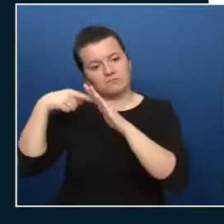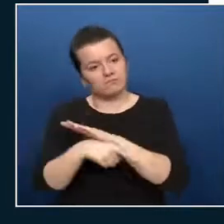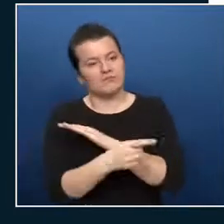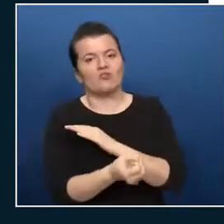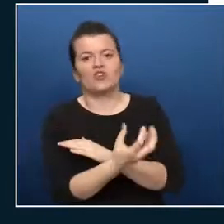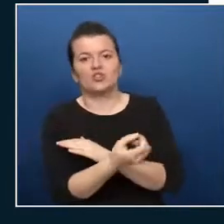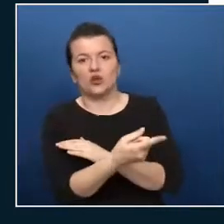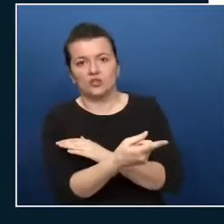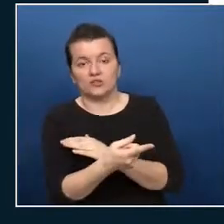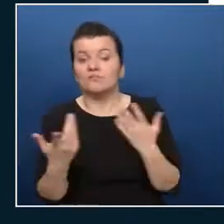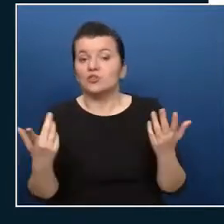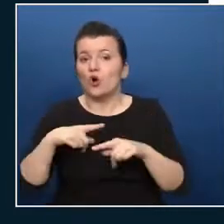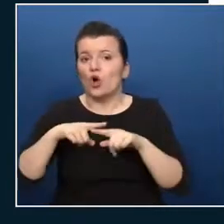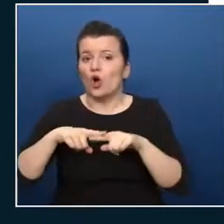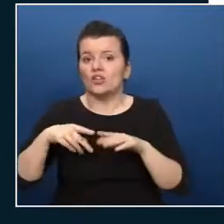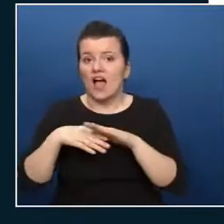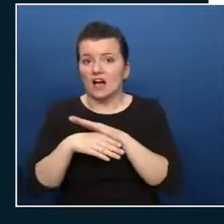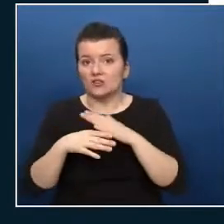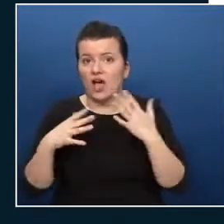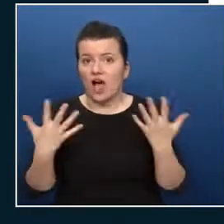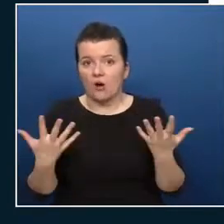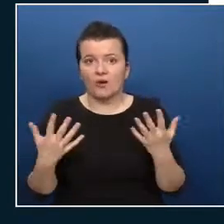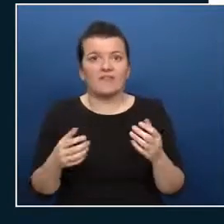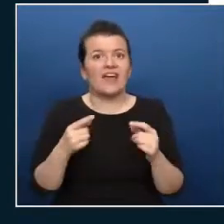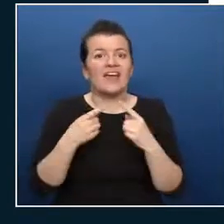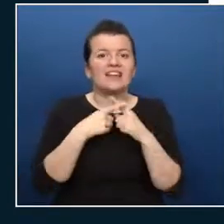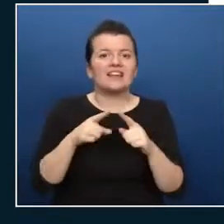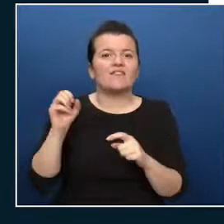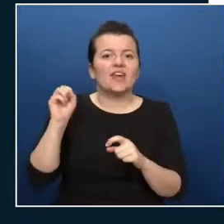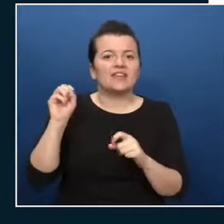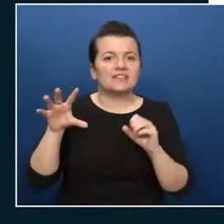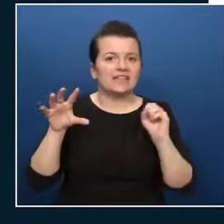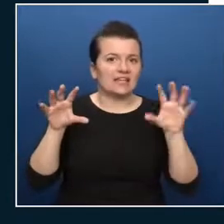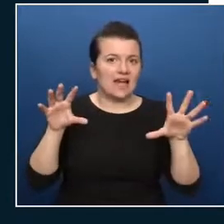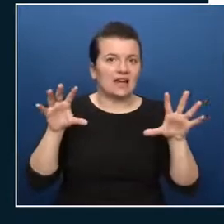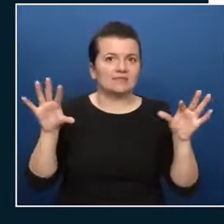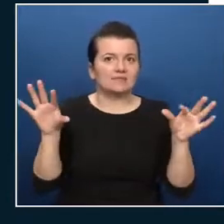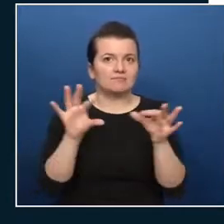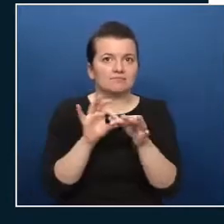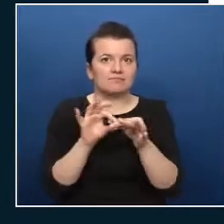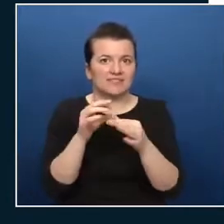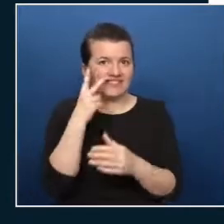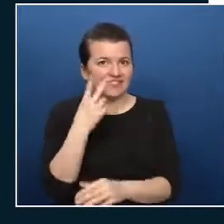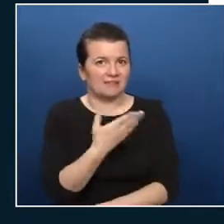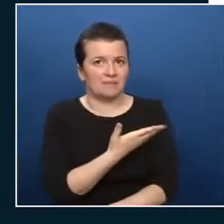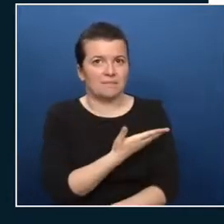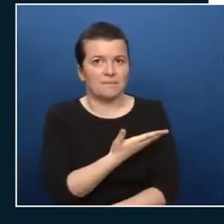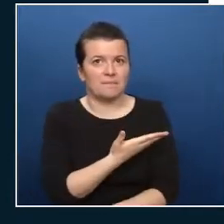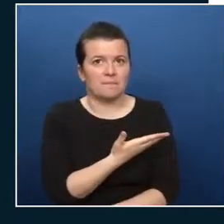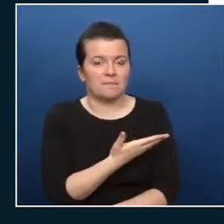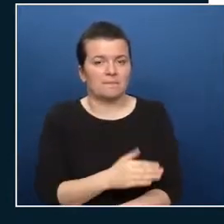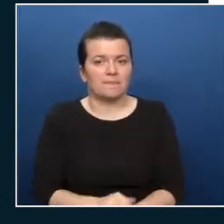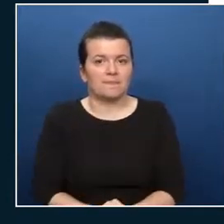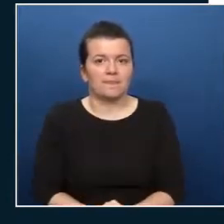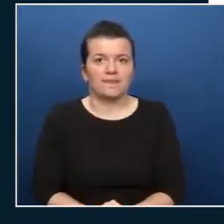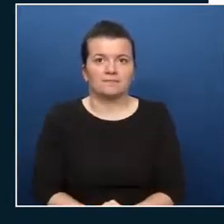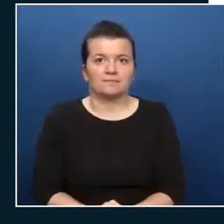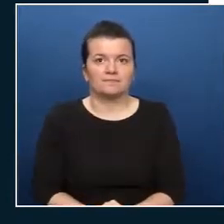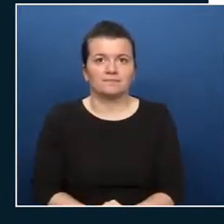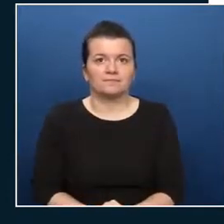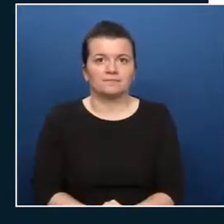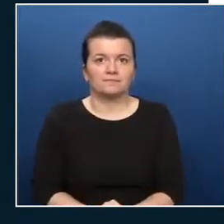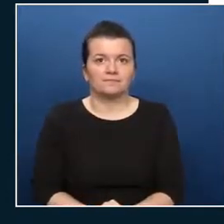access you bring signals together so you see that in the image on the left side here and you see these signals here and